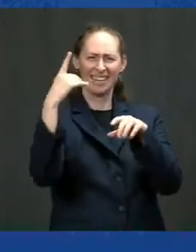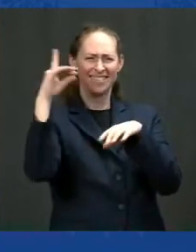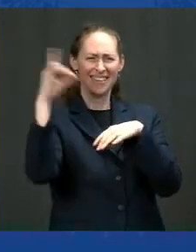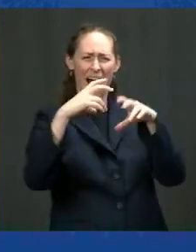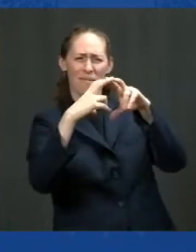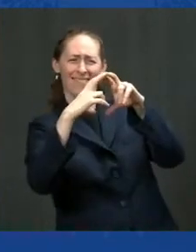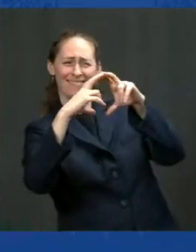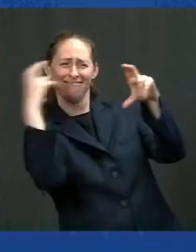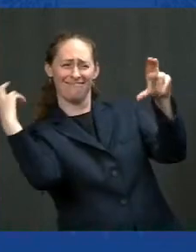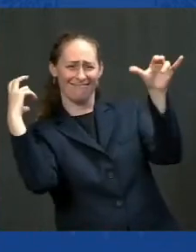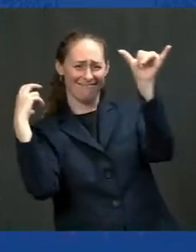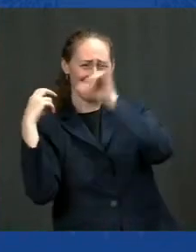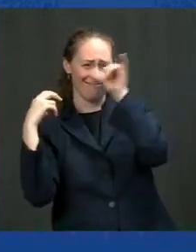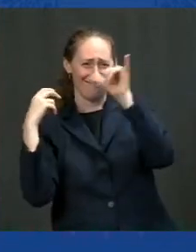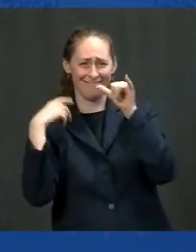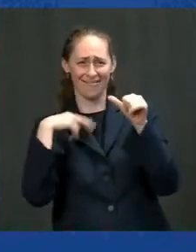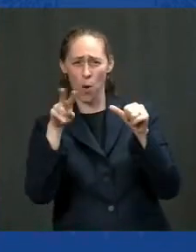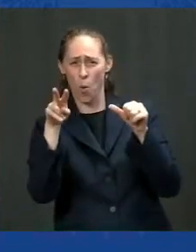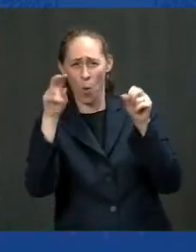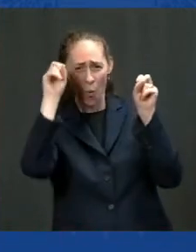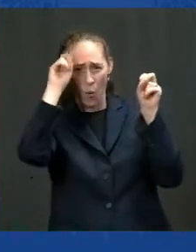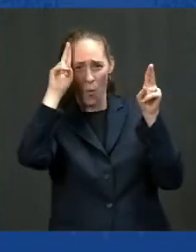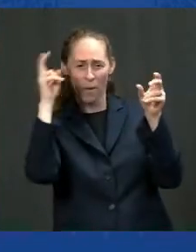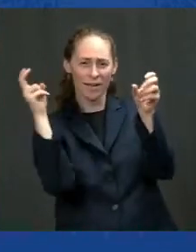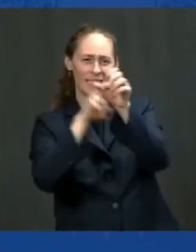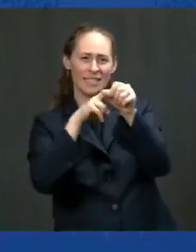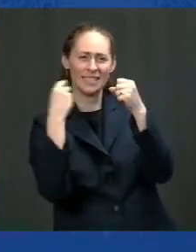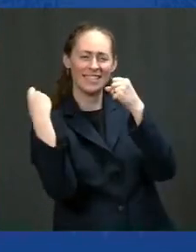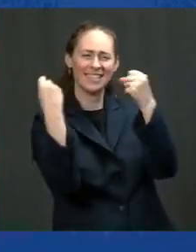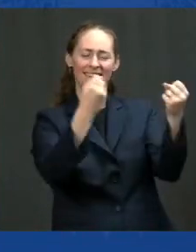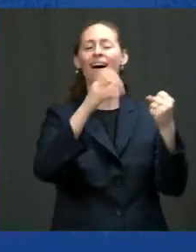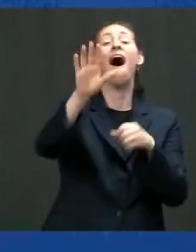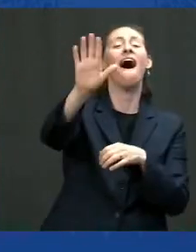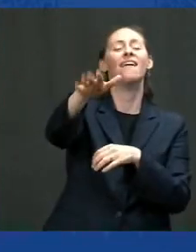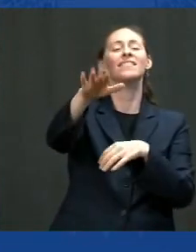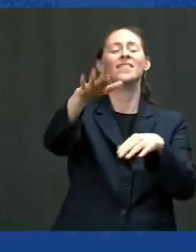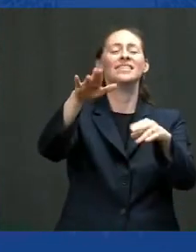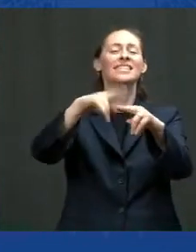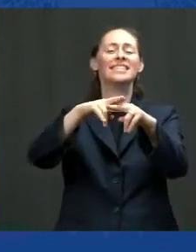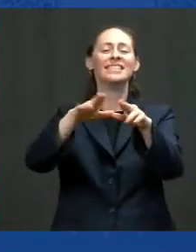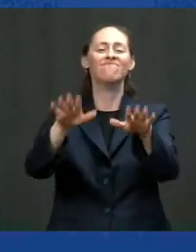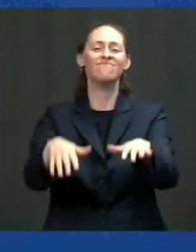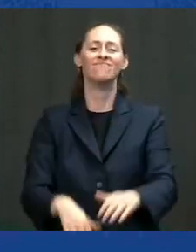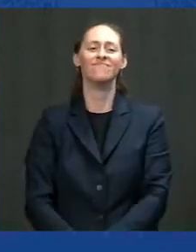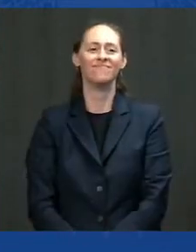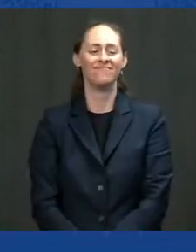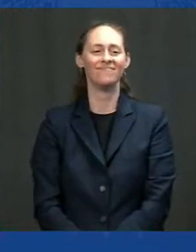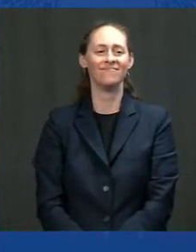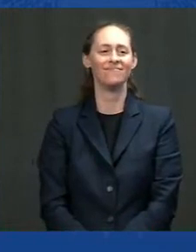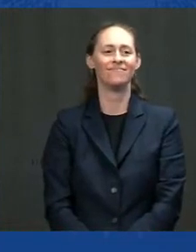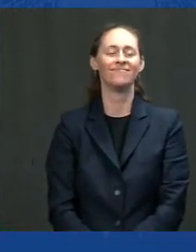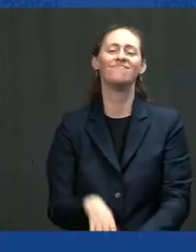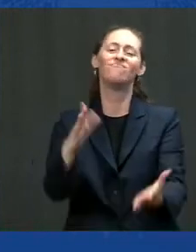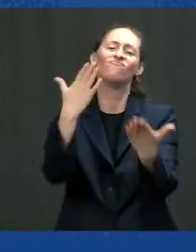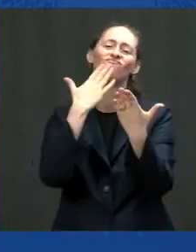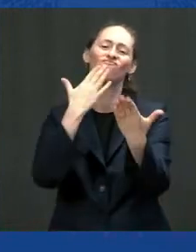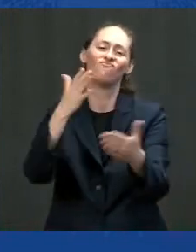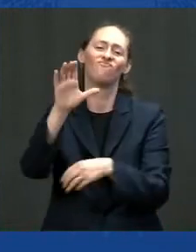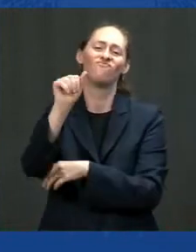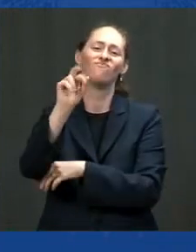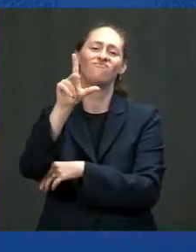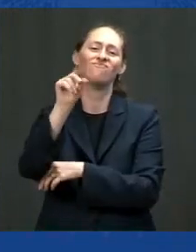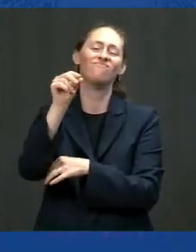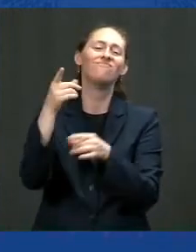i'll tell you what please everybody have a seat everybody have a seat carlo thank you and carlo